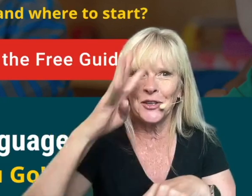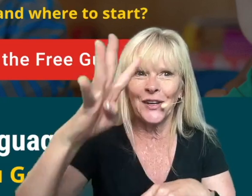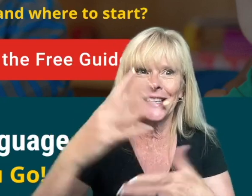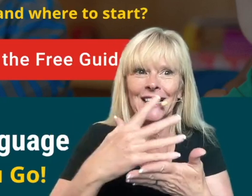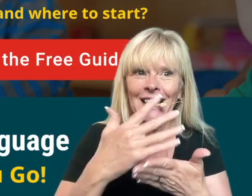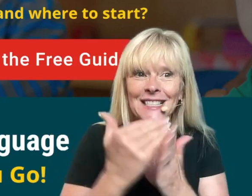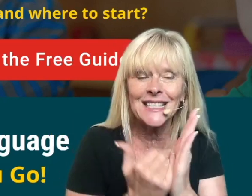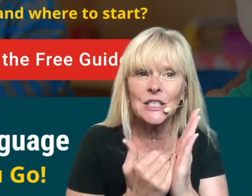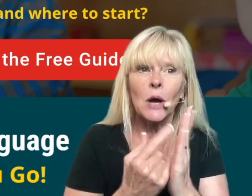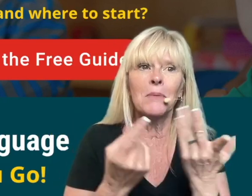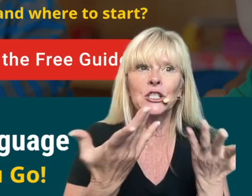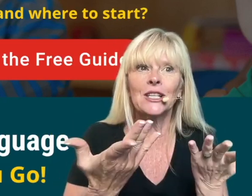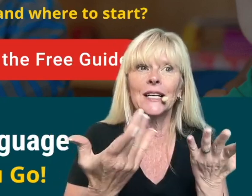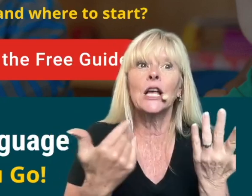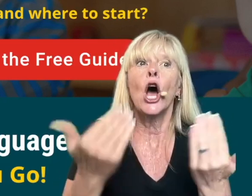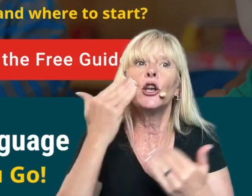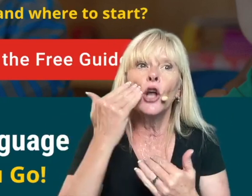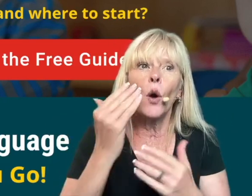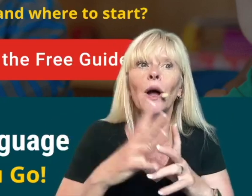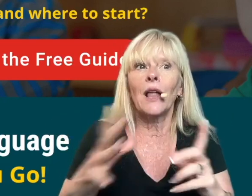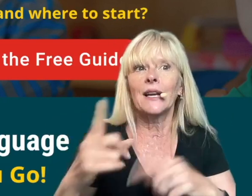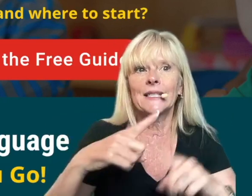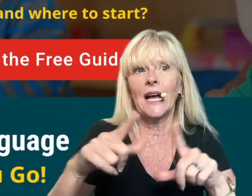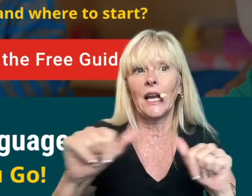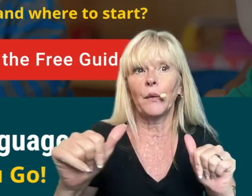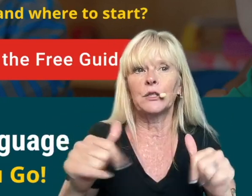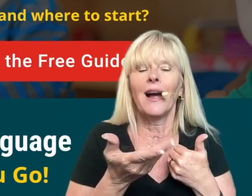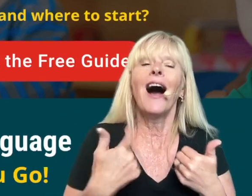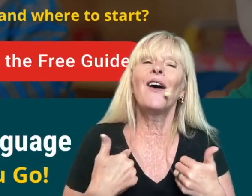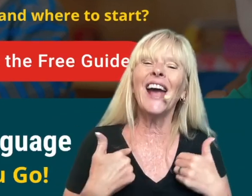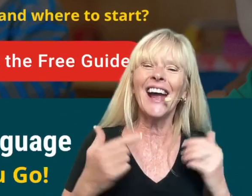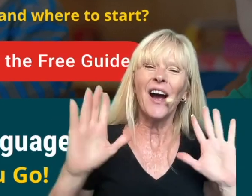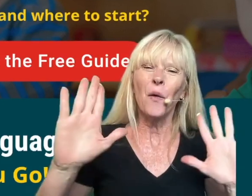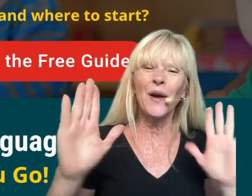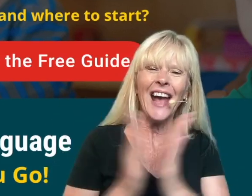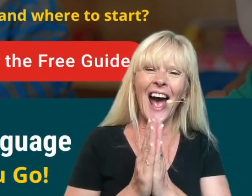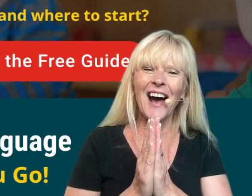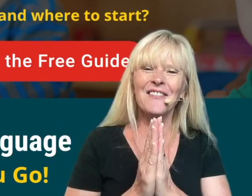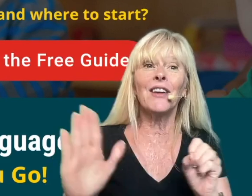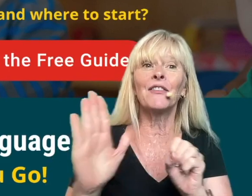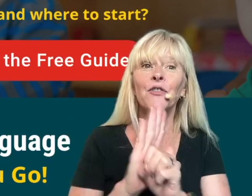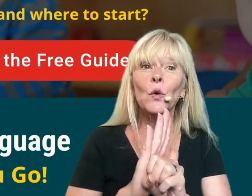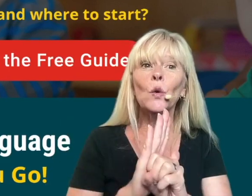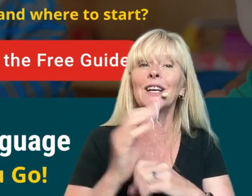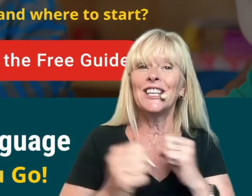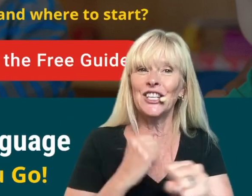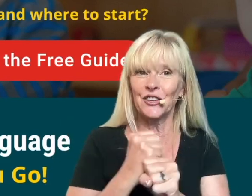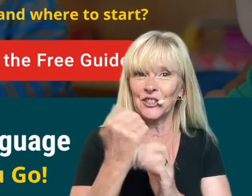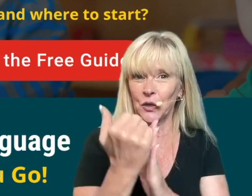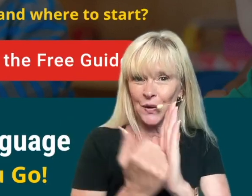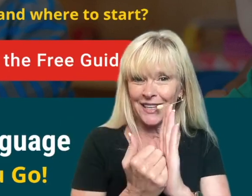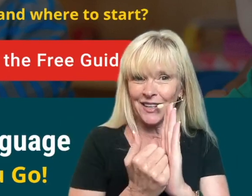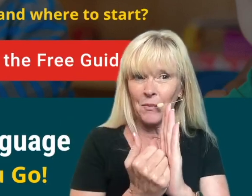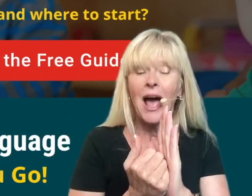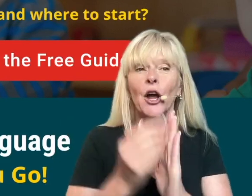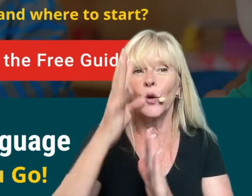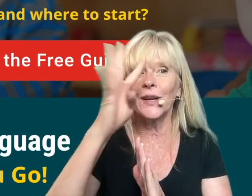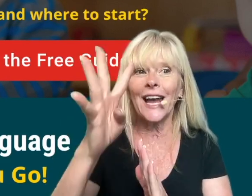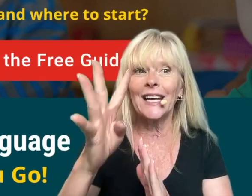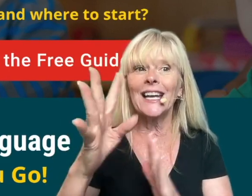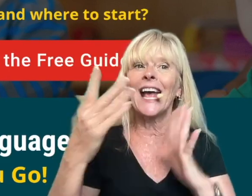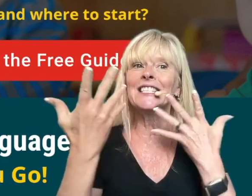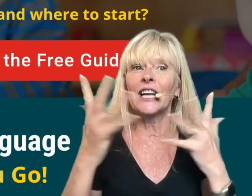have time to create the lessons much less know a lot of sign language okay we have a full year's curriculum